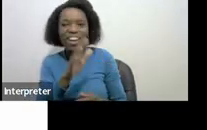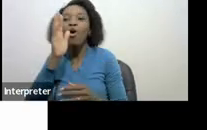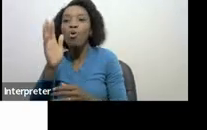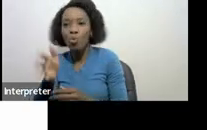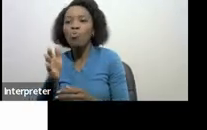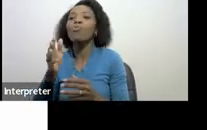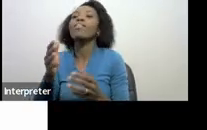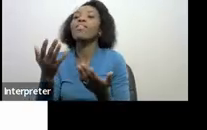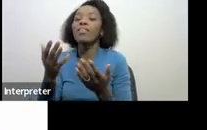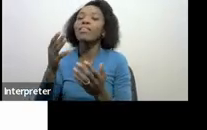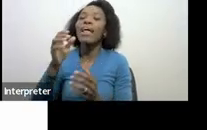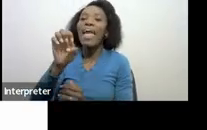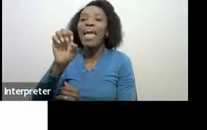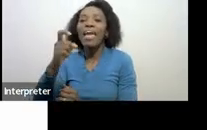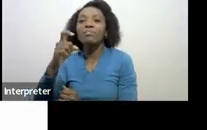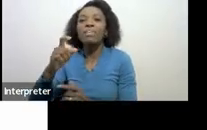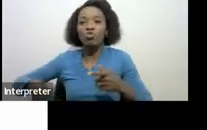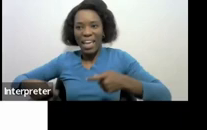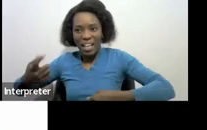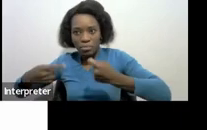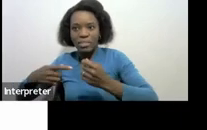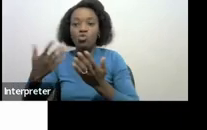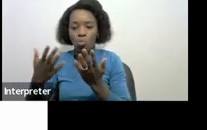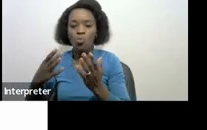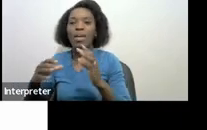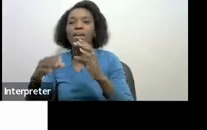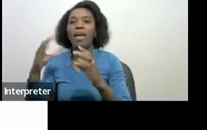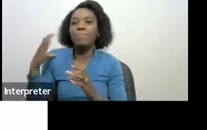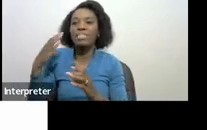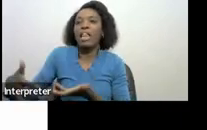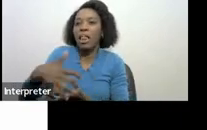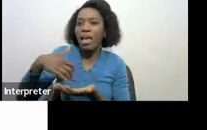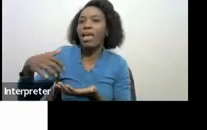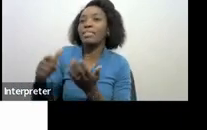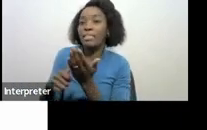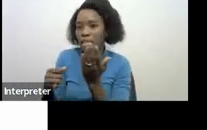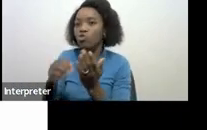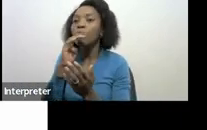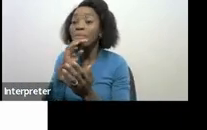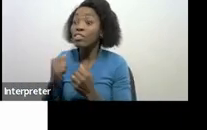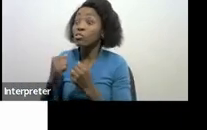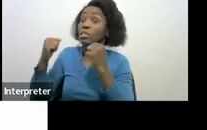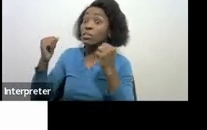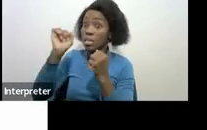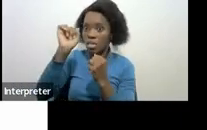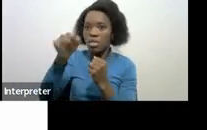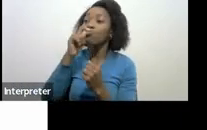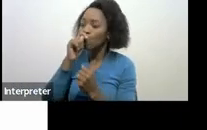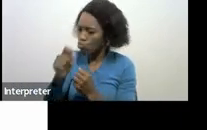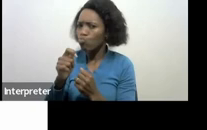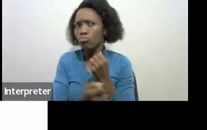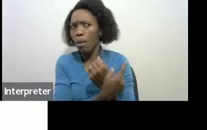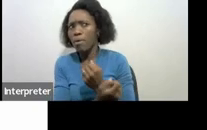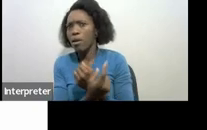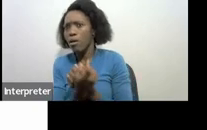under the capital gains tax so that you are able to declare the true reflection of what happened or